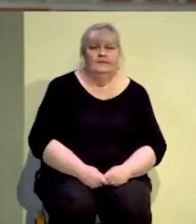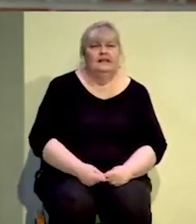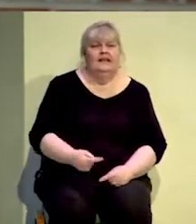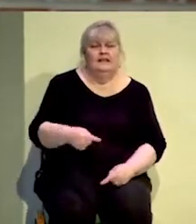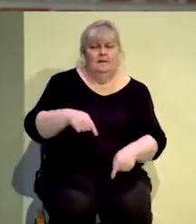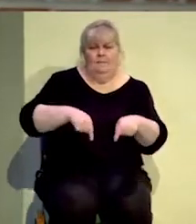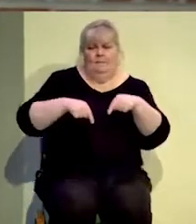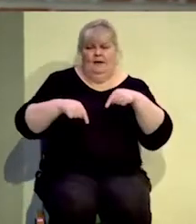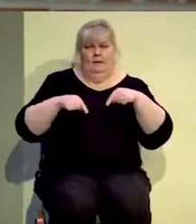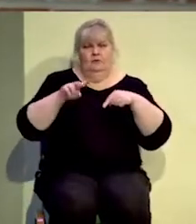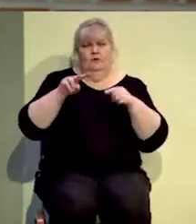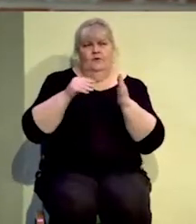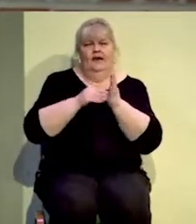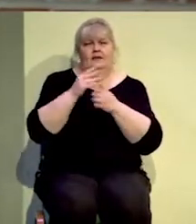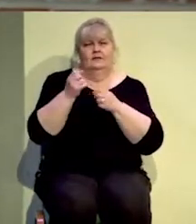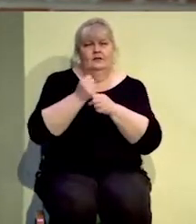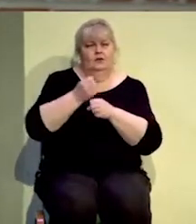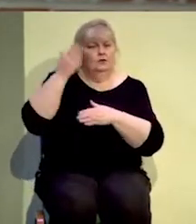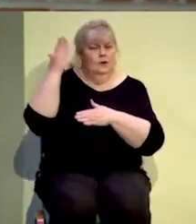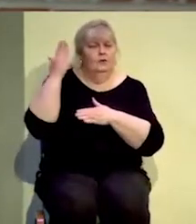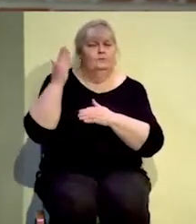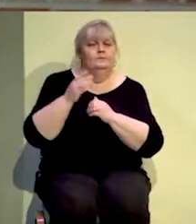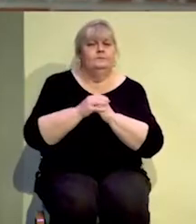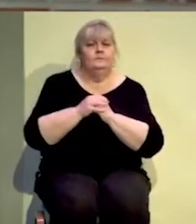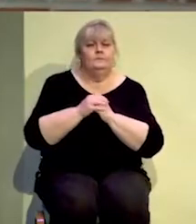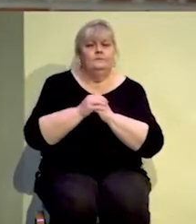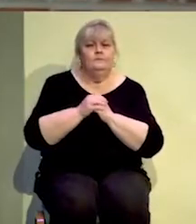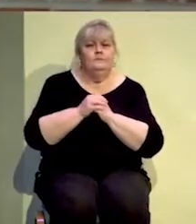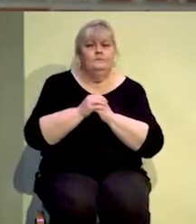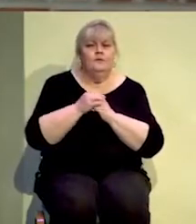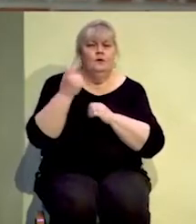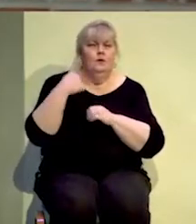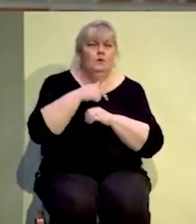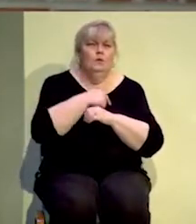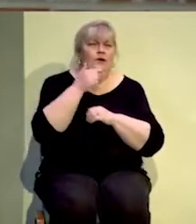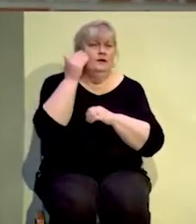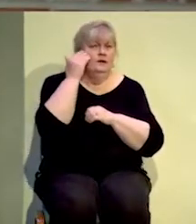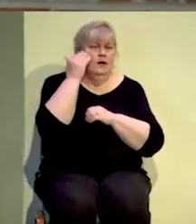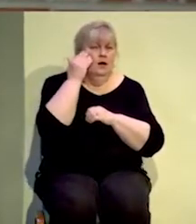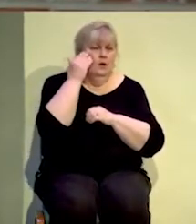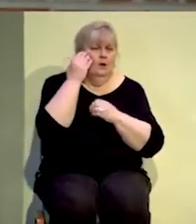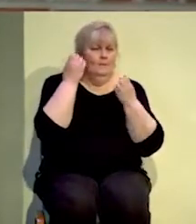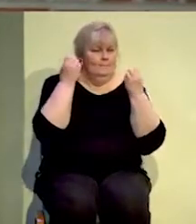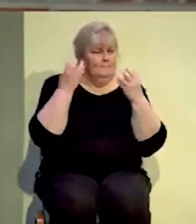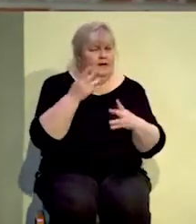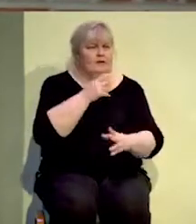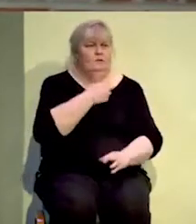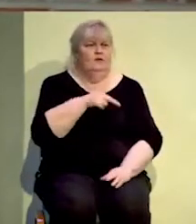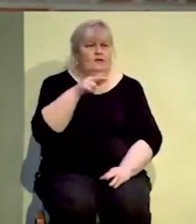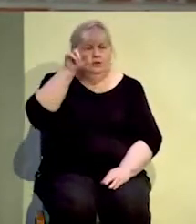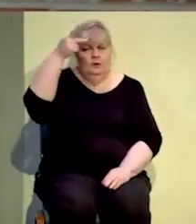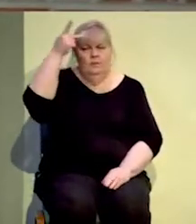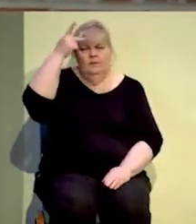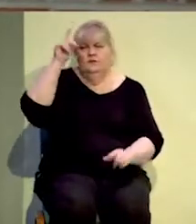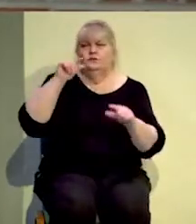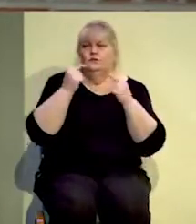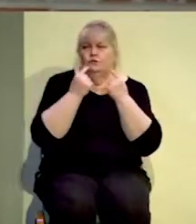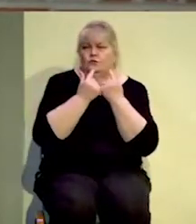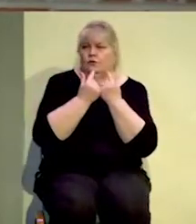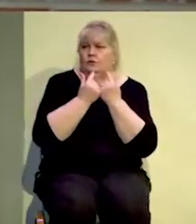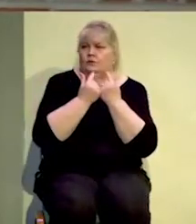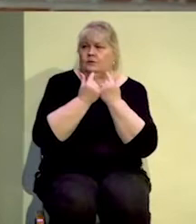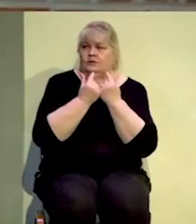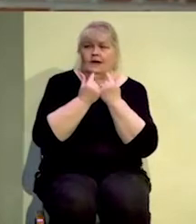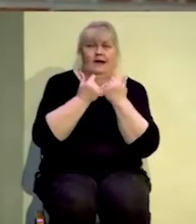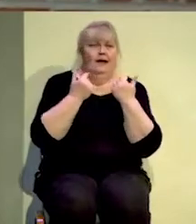let's think back to 2,000 years ago during the times of Jesus. We know that there were a lot of religious and political groups that